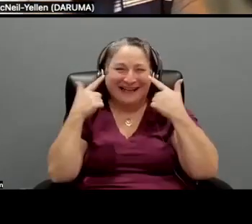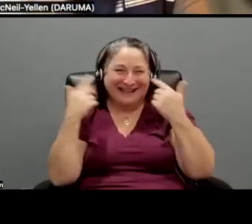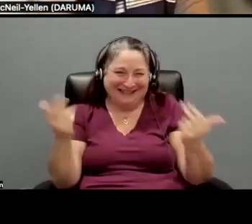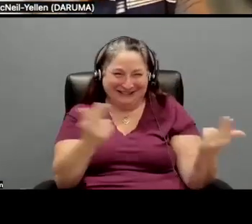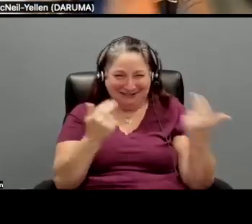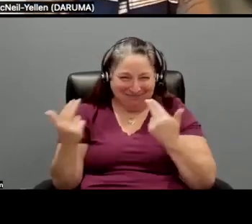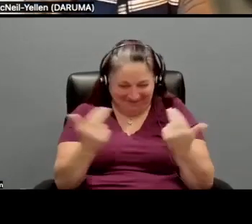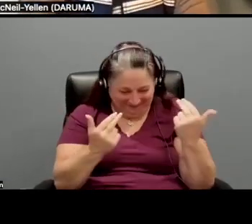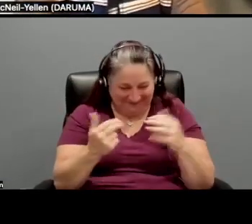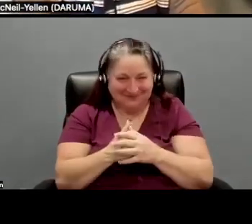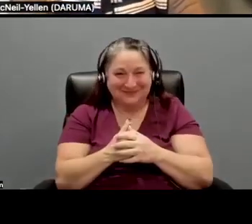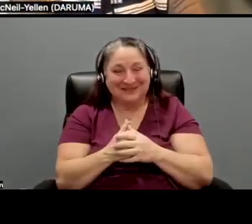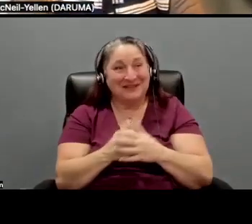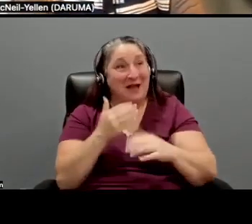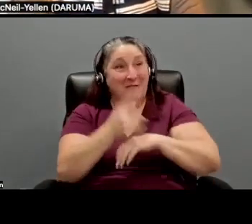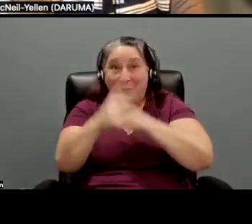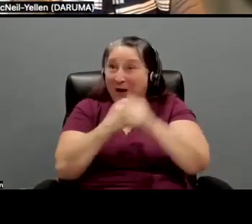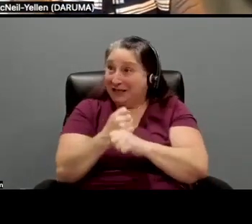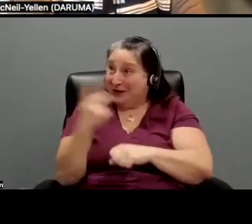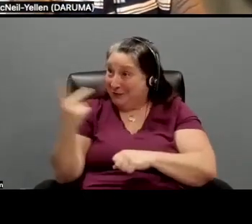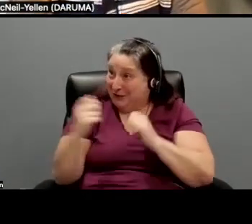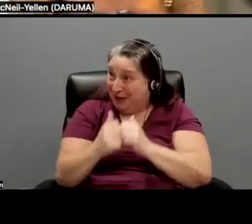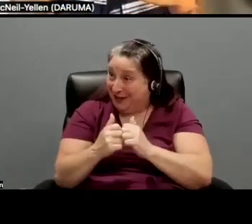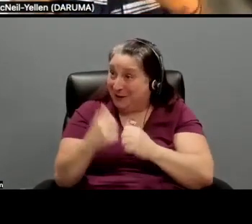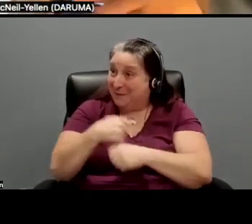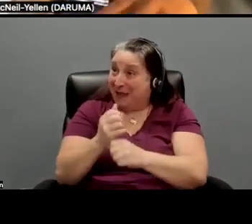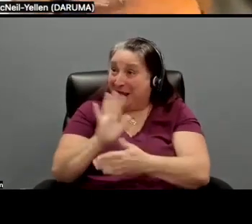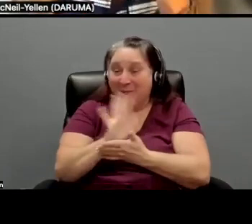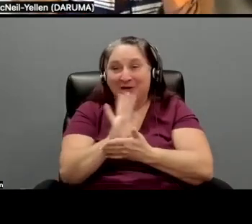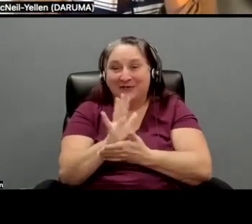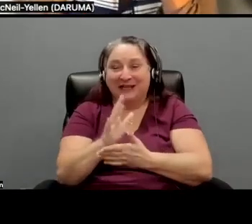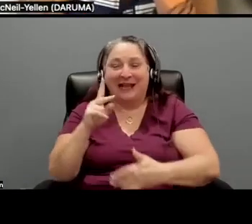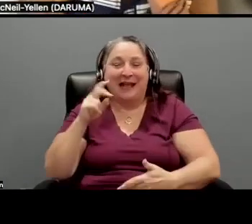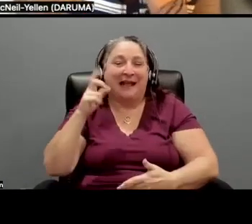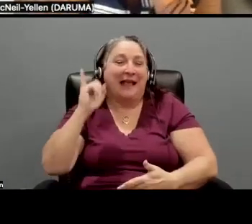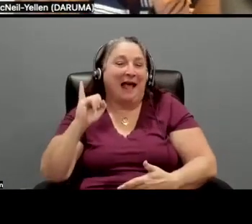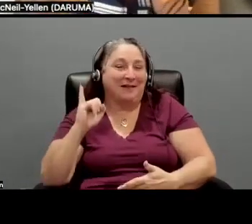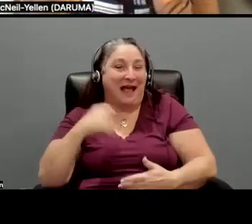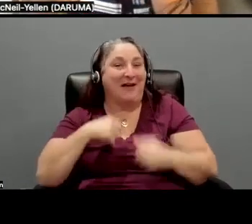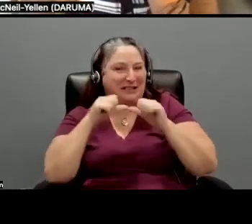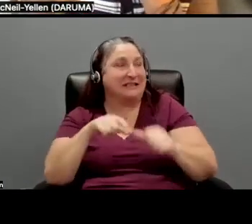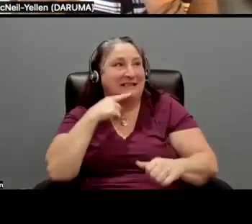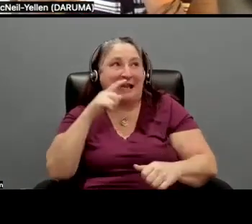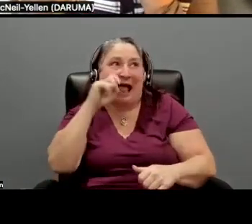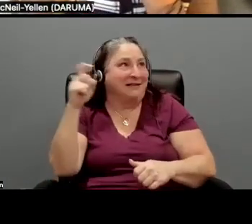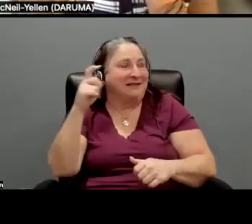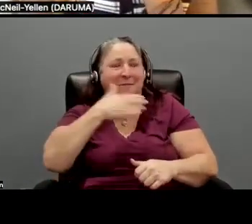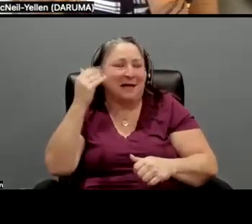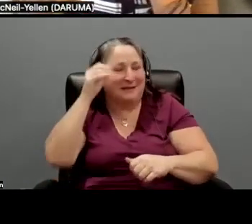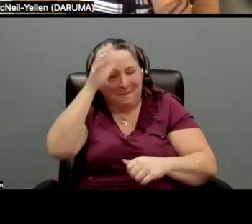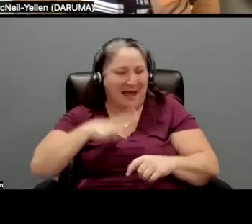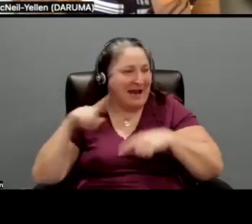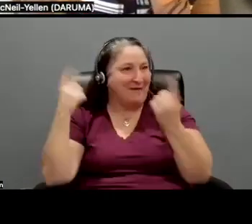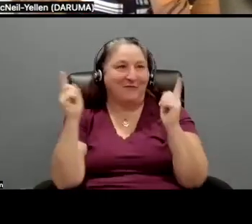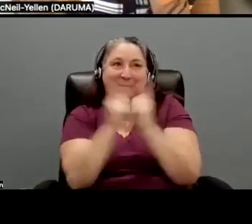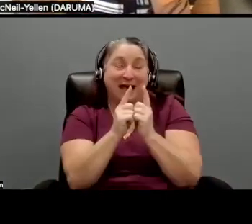It's been a year. Let's make a movie. Listen, I have consistently said Alex is the best man I've ever met. And there's not a